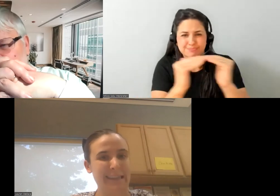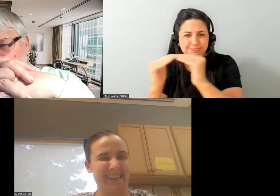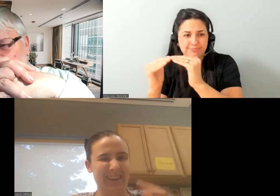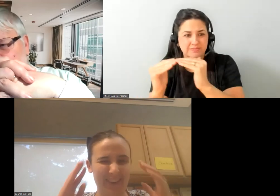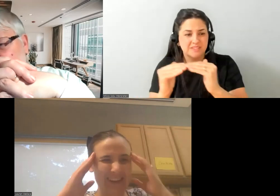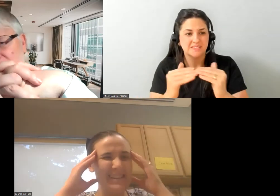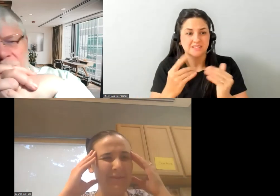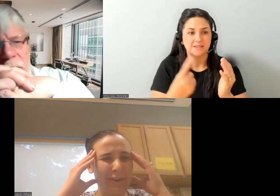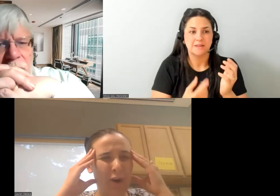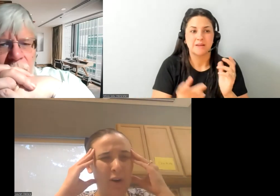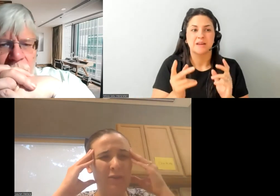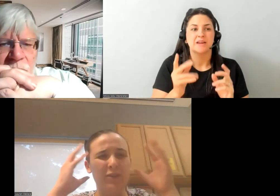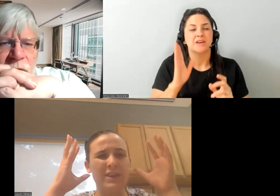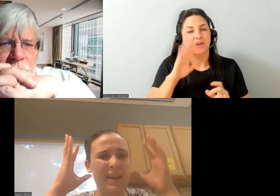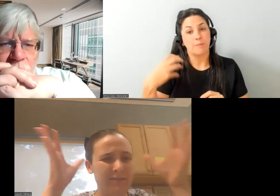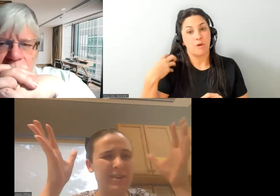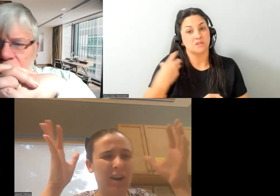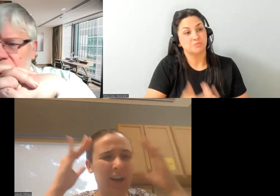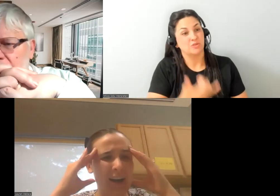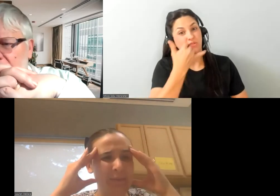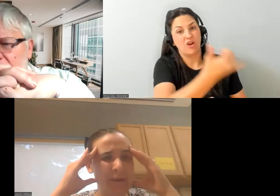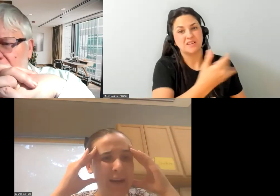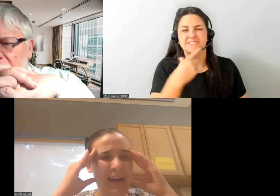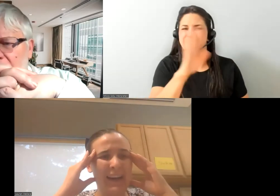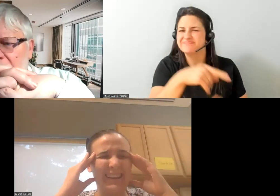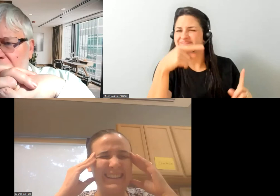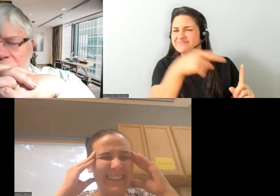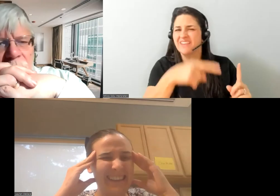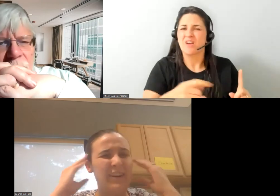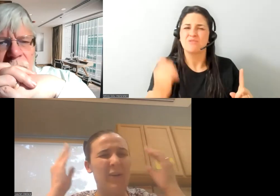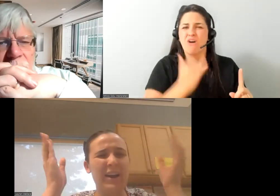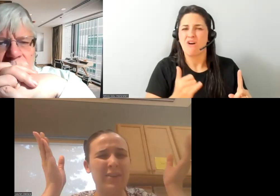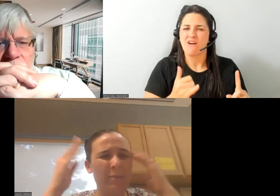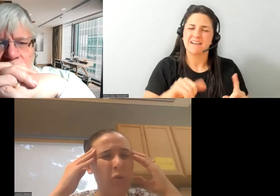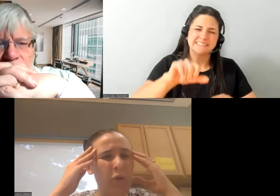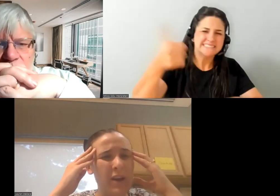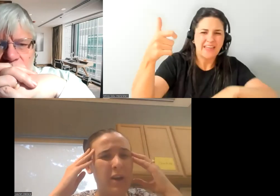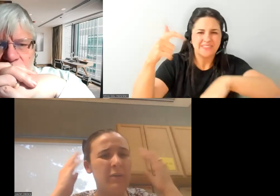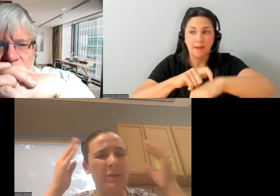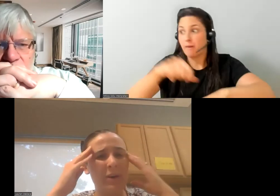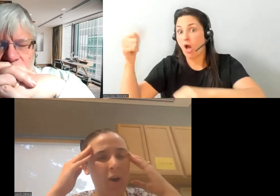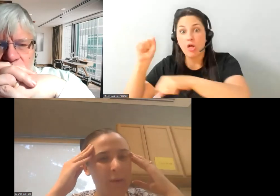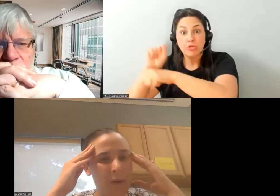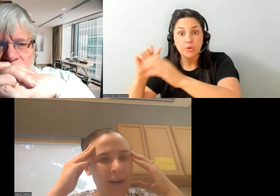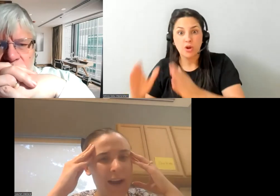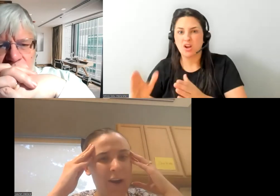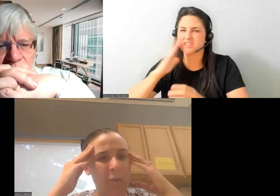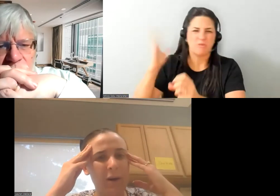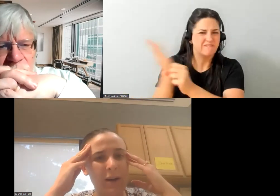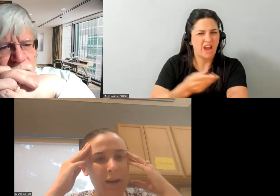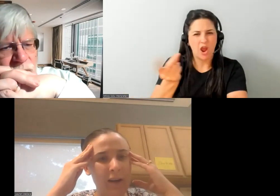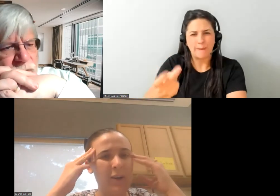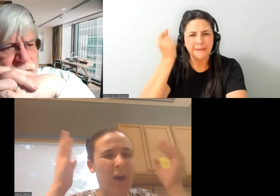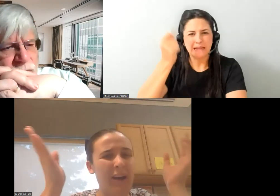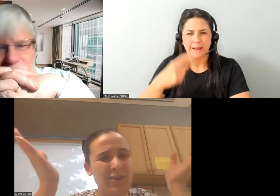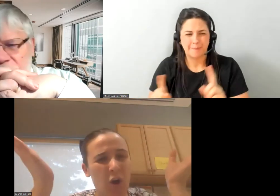like you know they did something wrong for the 10th time and like you know any other employee they would have been gone by now